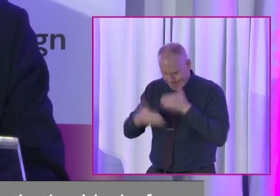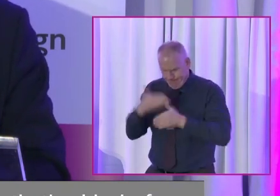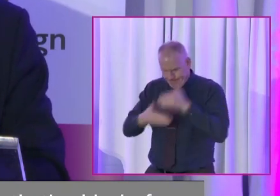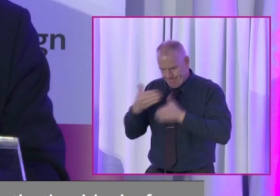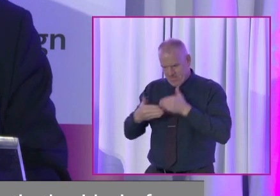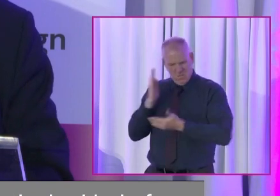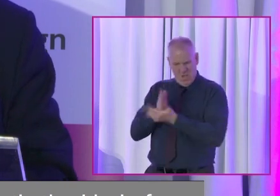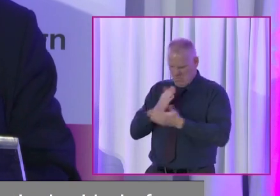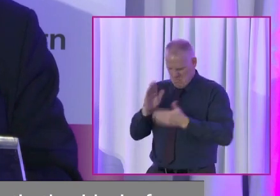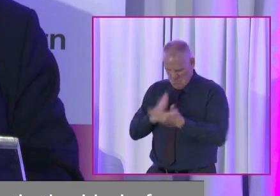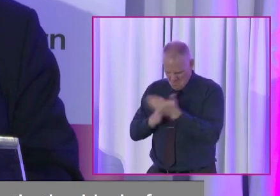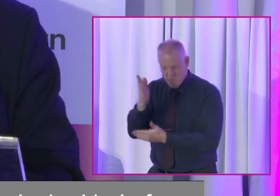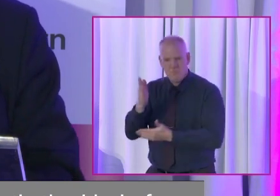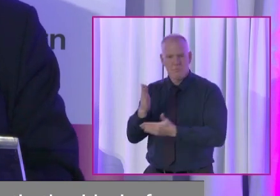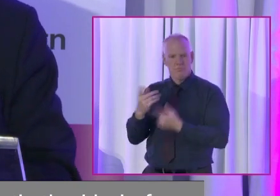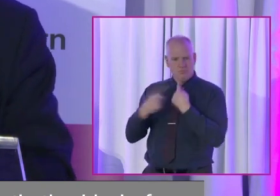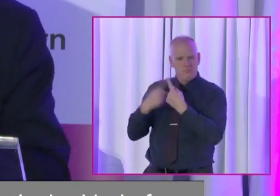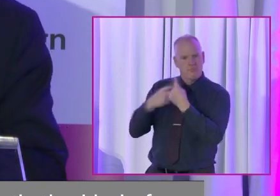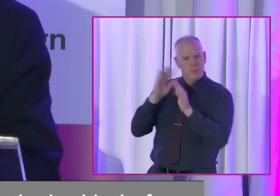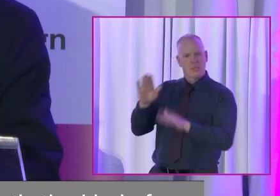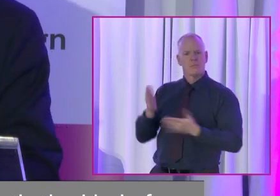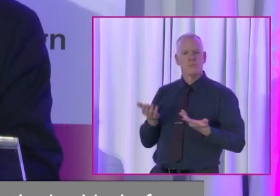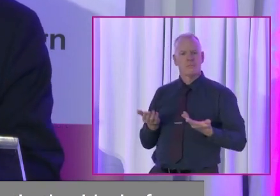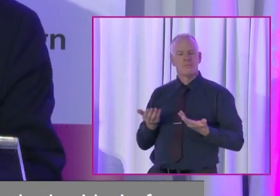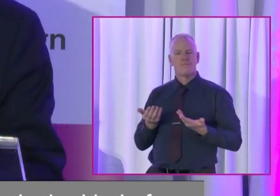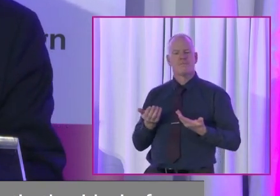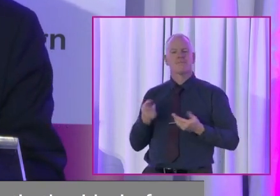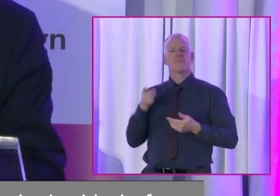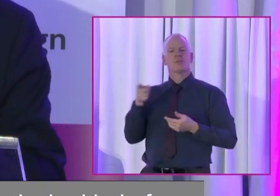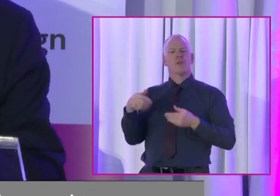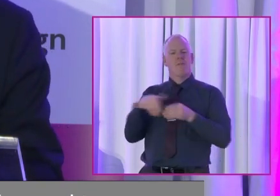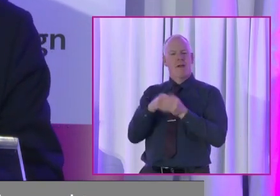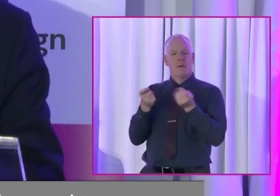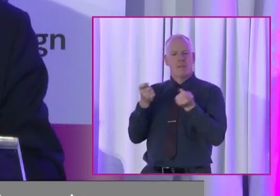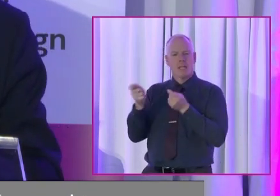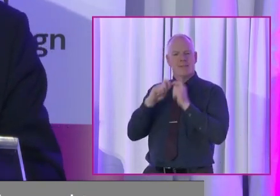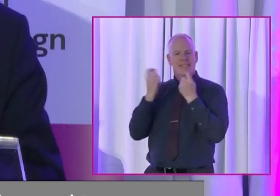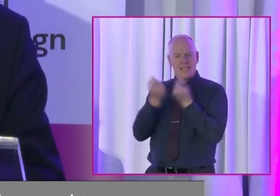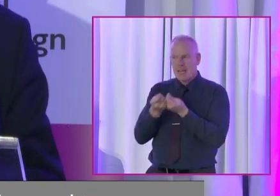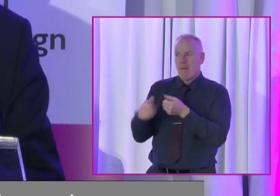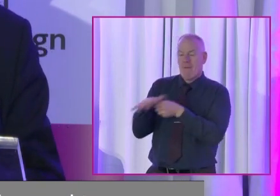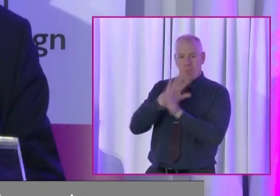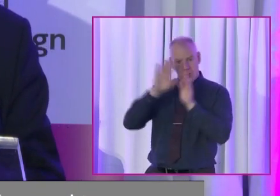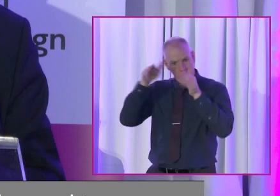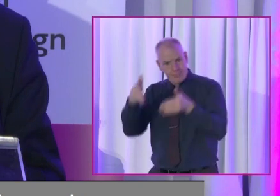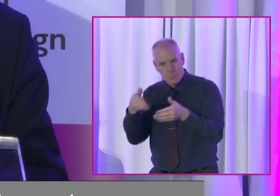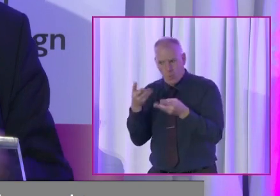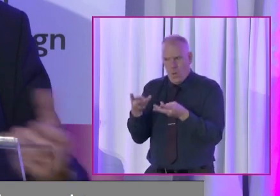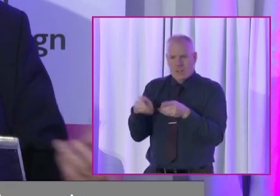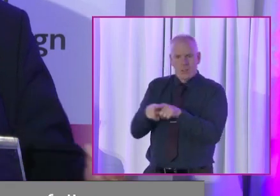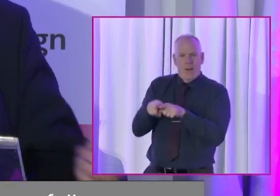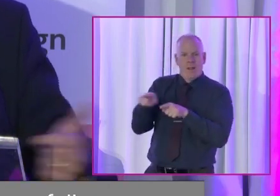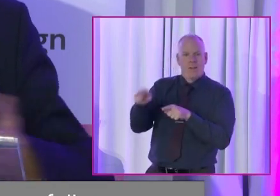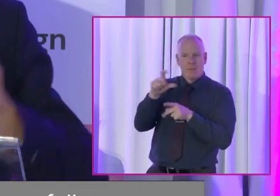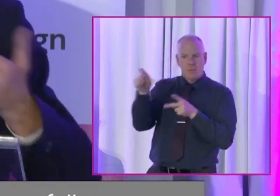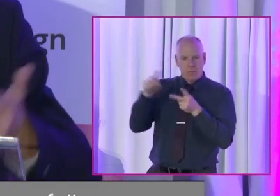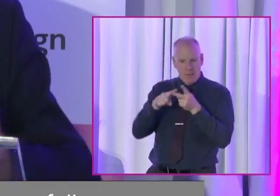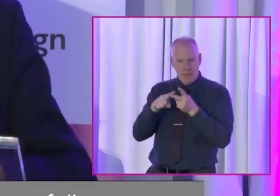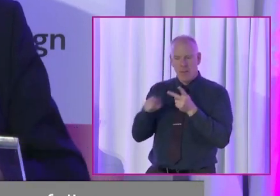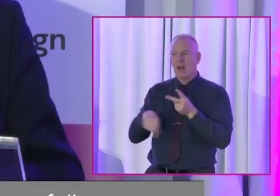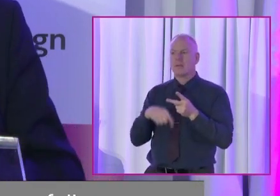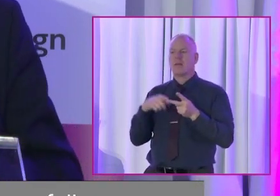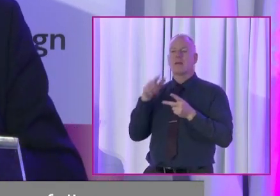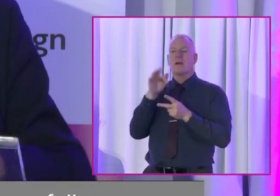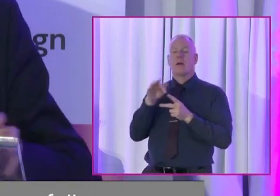go for it. People need to engage. A member of the management team that was fully committed to it. And then coming